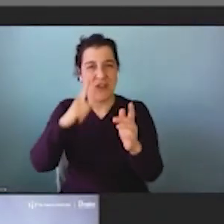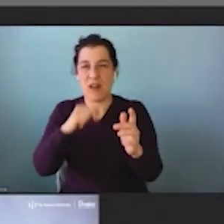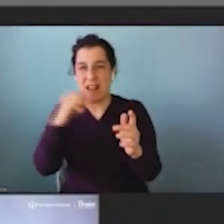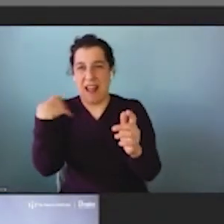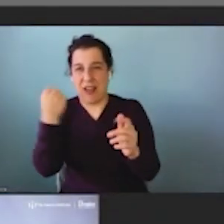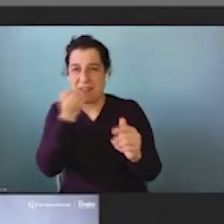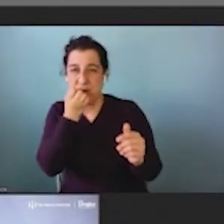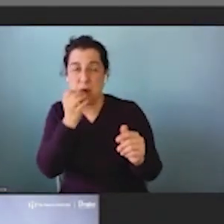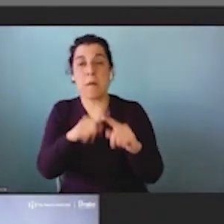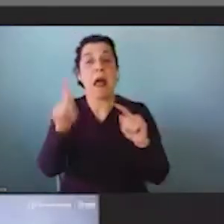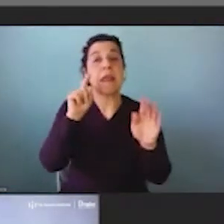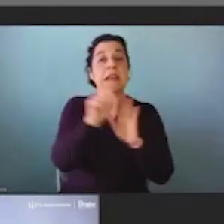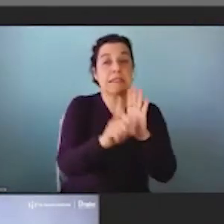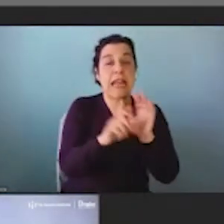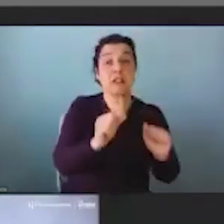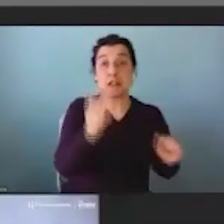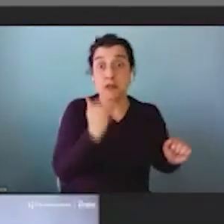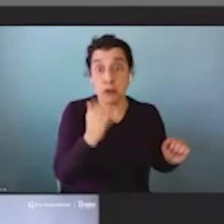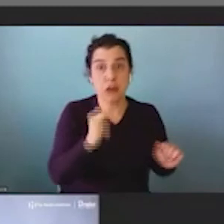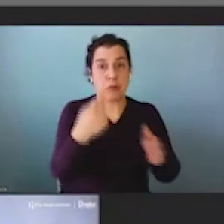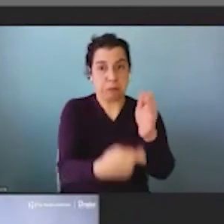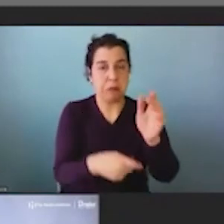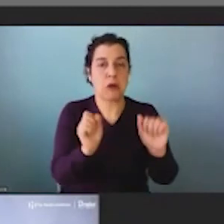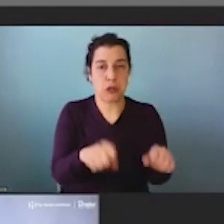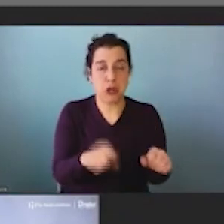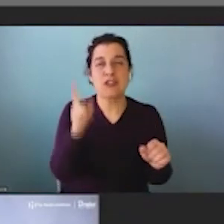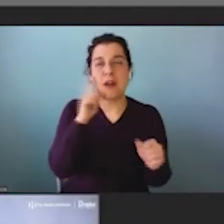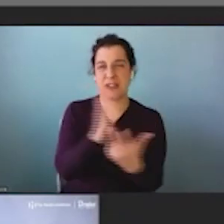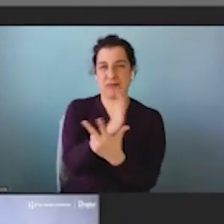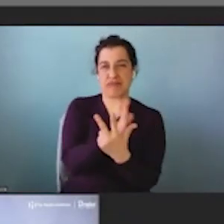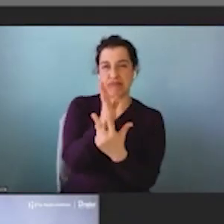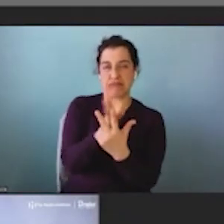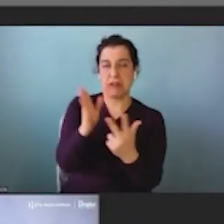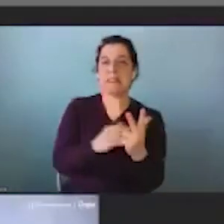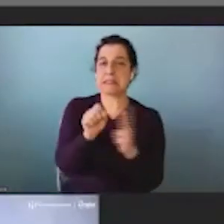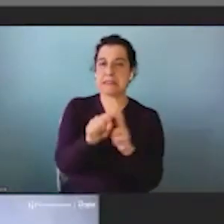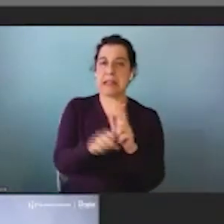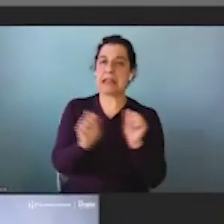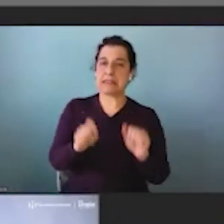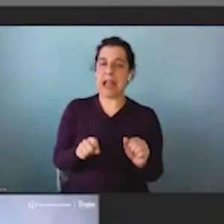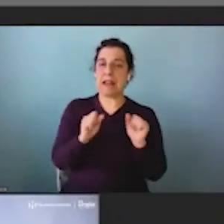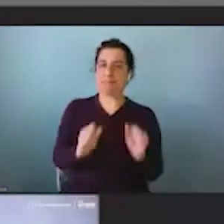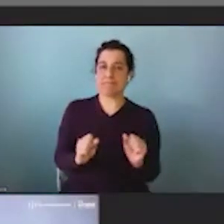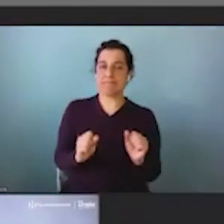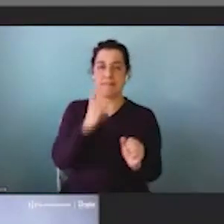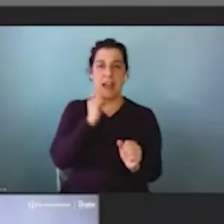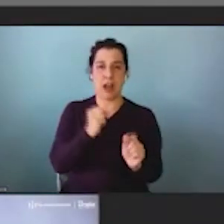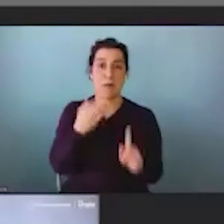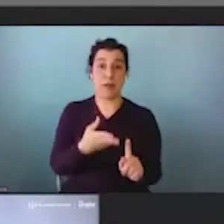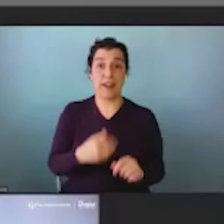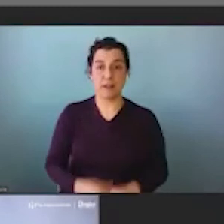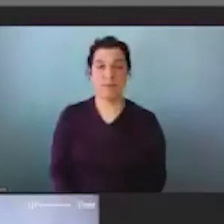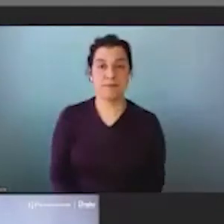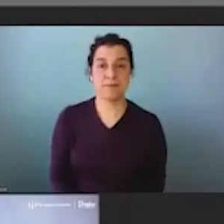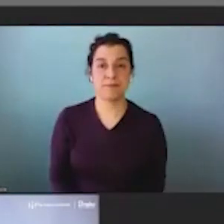states could could do a tax. I think those are three areas that states, I think, can be really, really valuable and important in